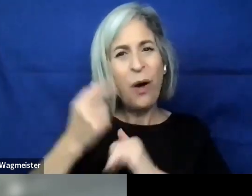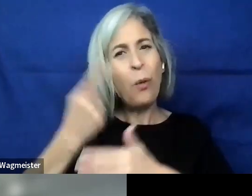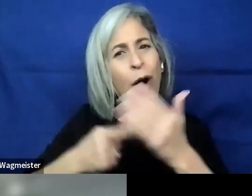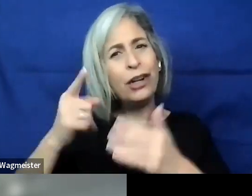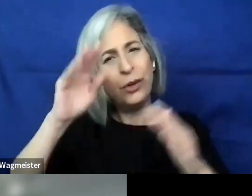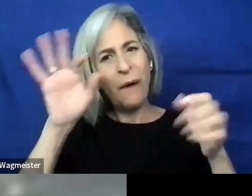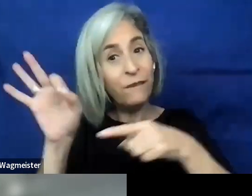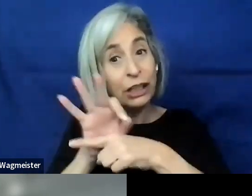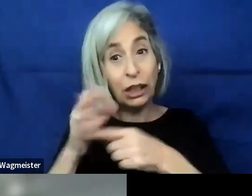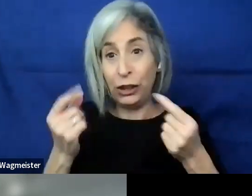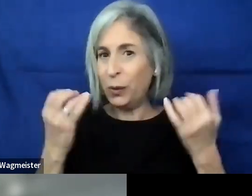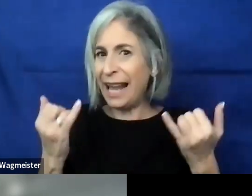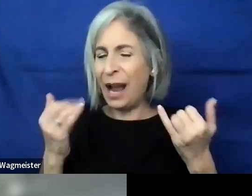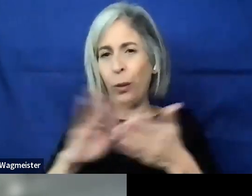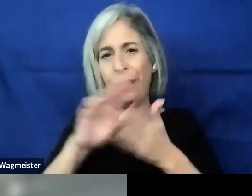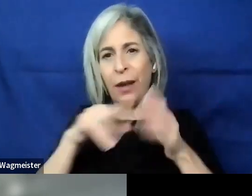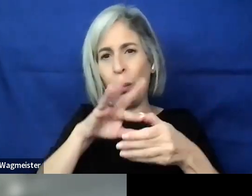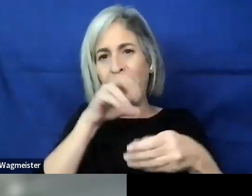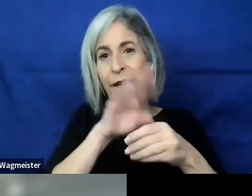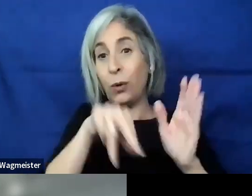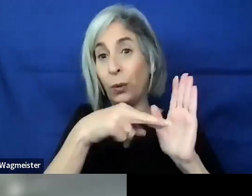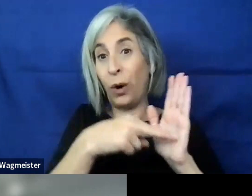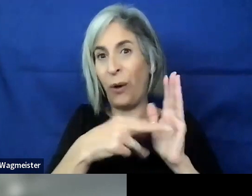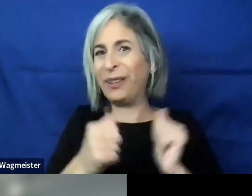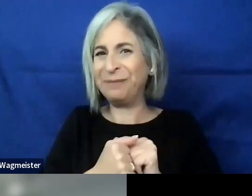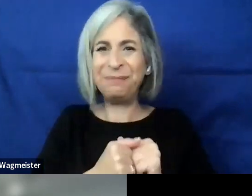functionally are doing now in your role in web accessibility.